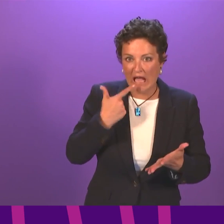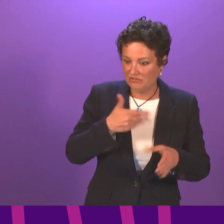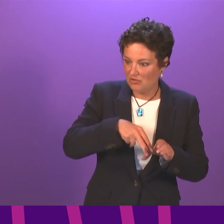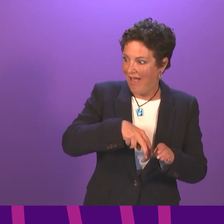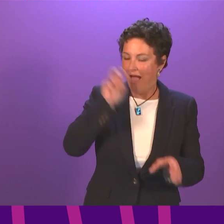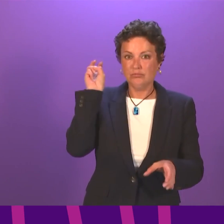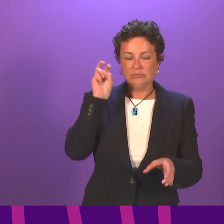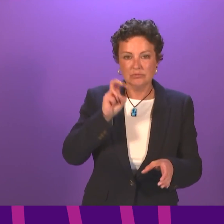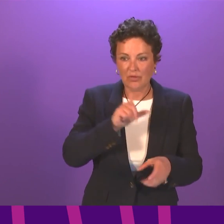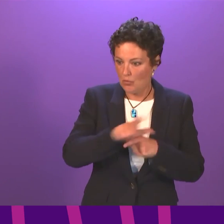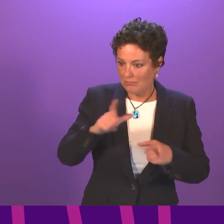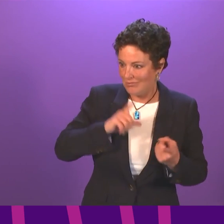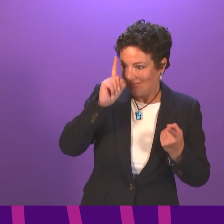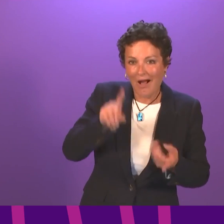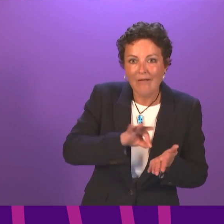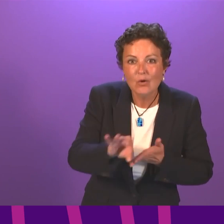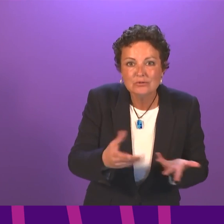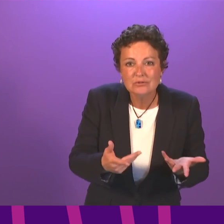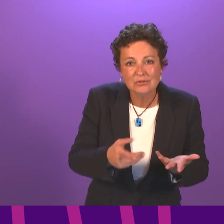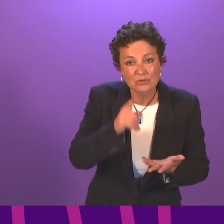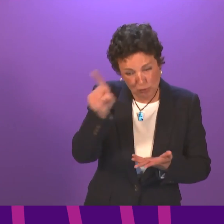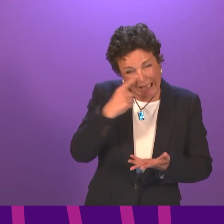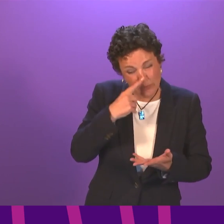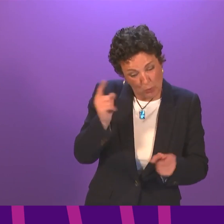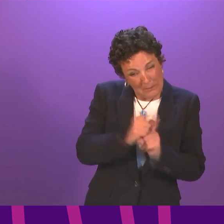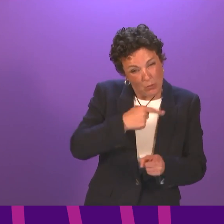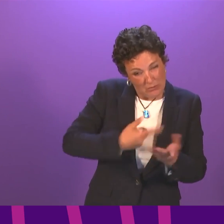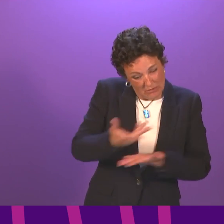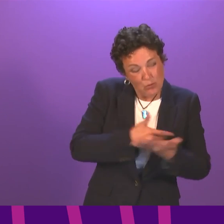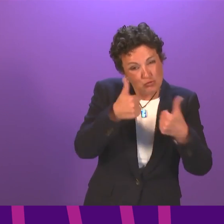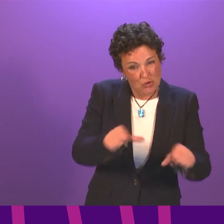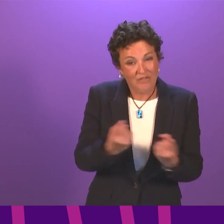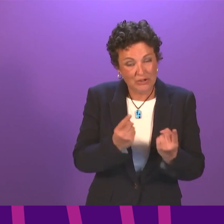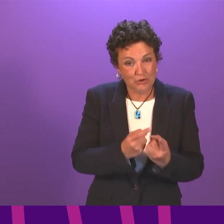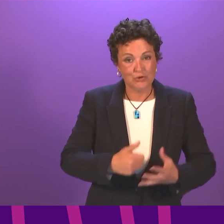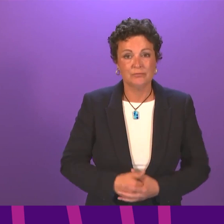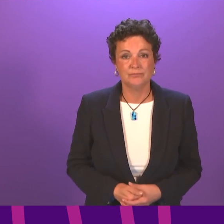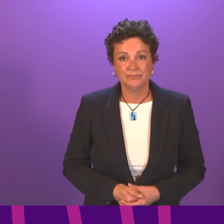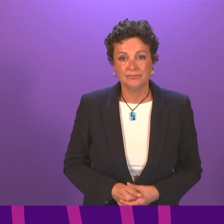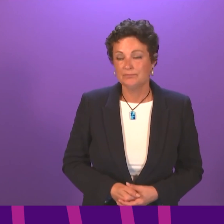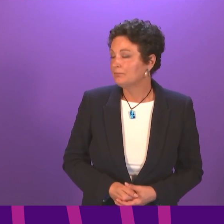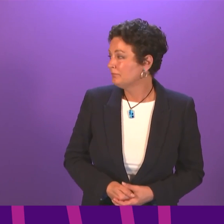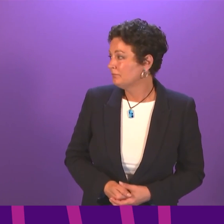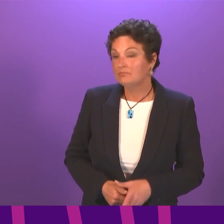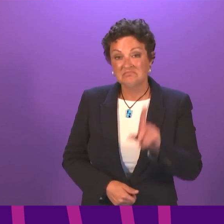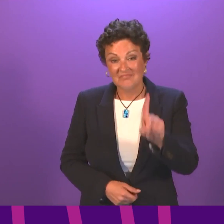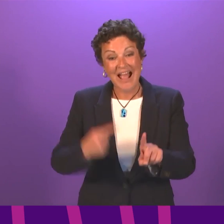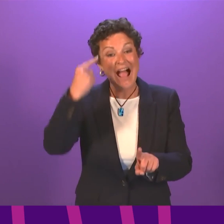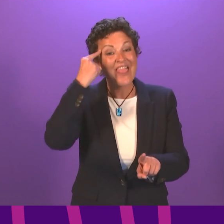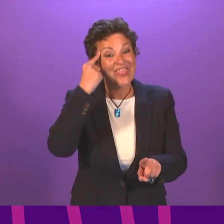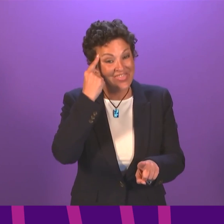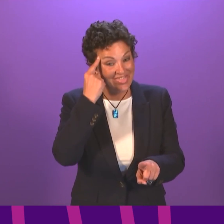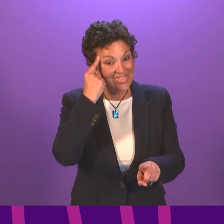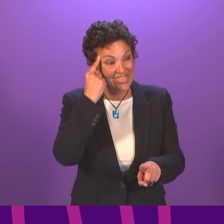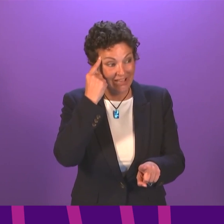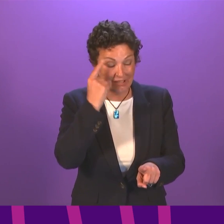continue? And will she ask ministers to meet with me to resolve the issue? First Minister. I am going to hopefully do something that is more helpful than try